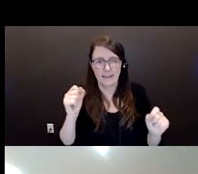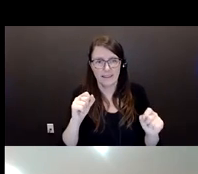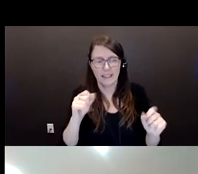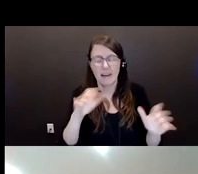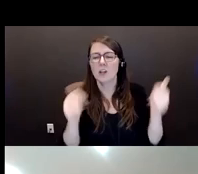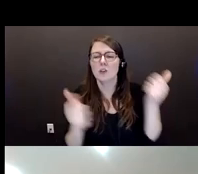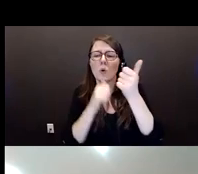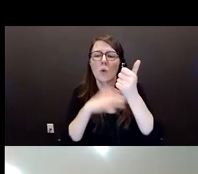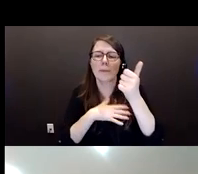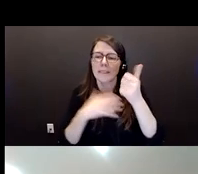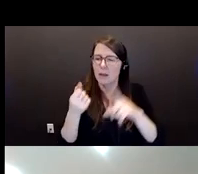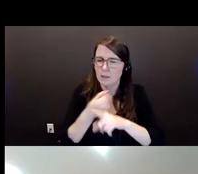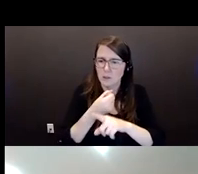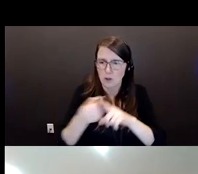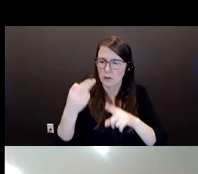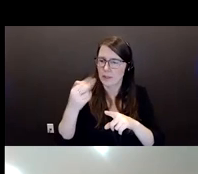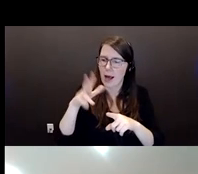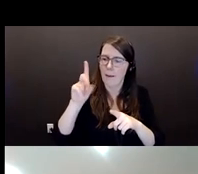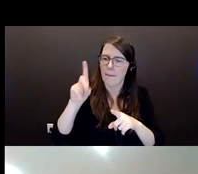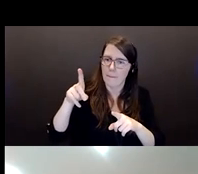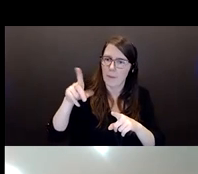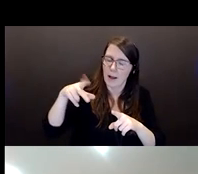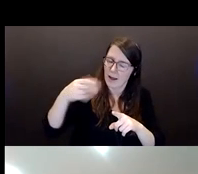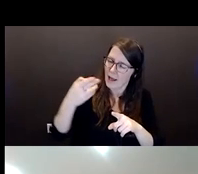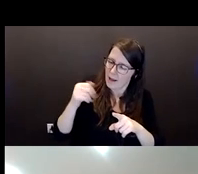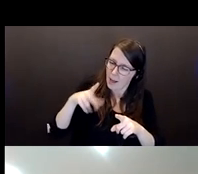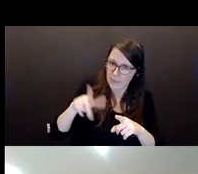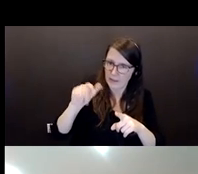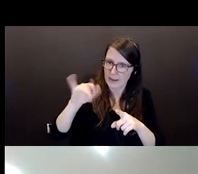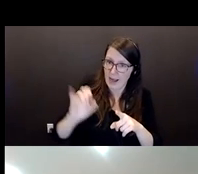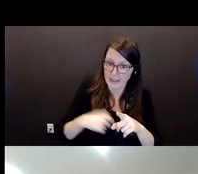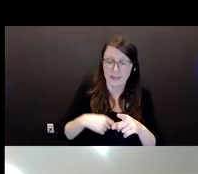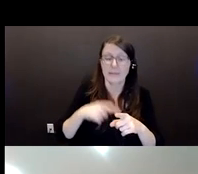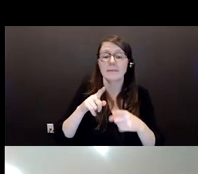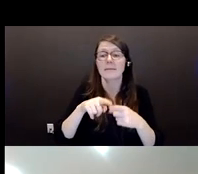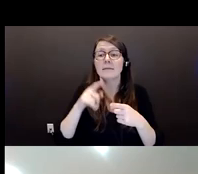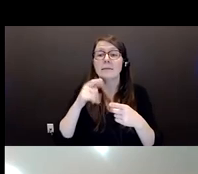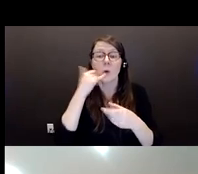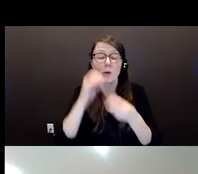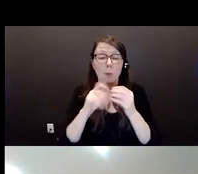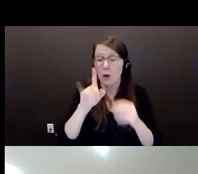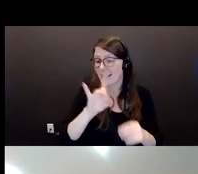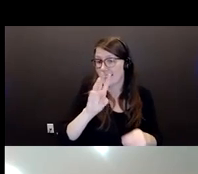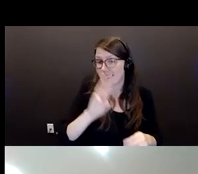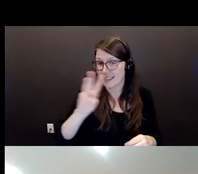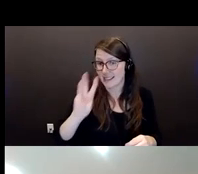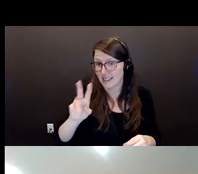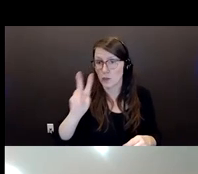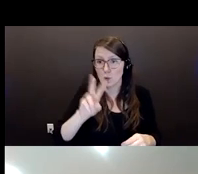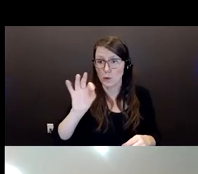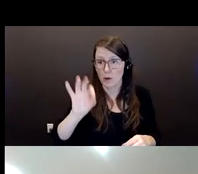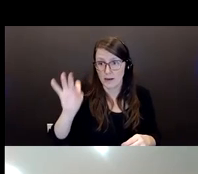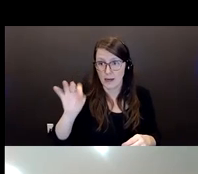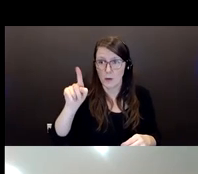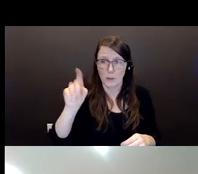can support people on the phone. So the number is 1-866-299-1011.